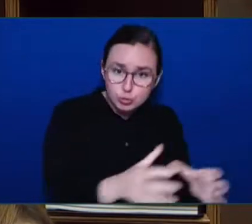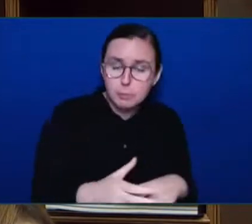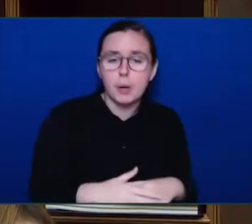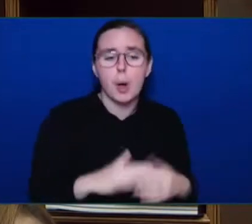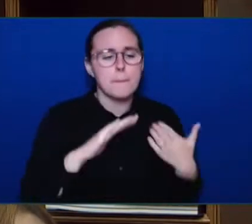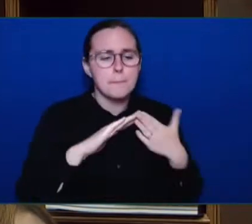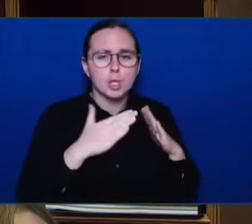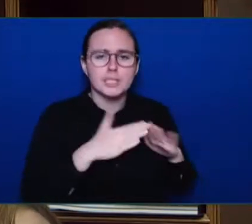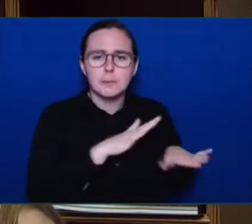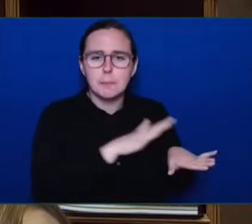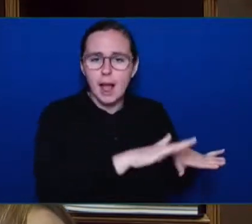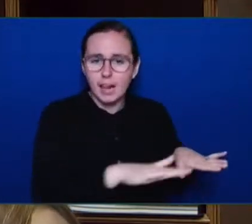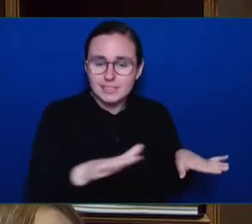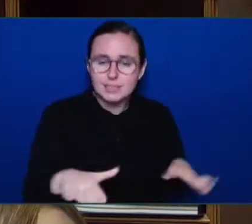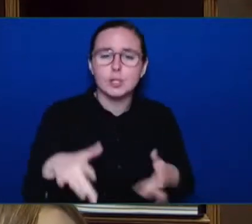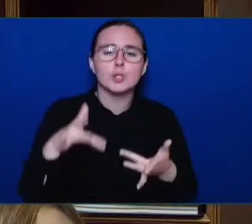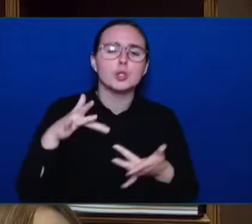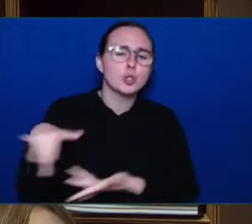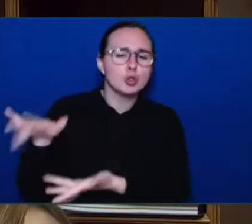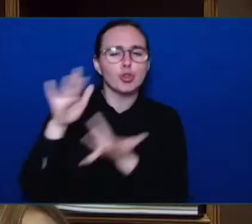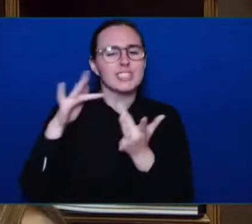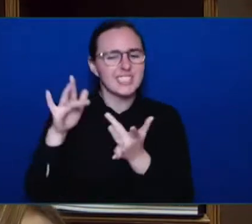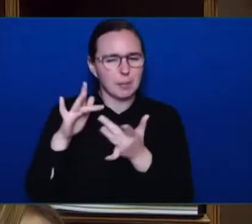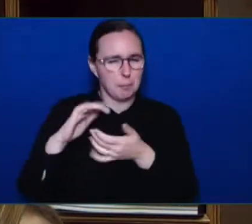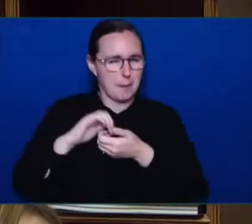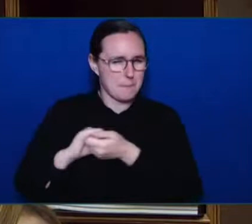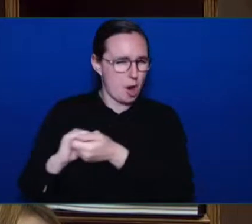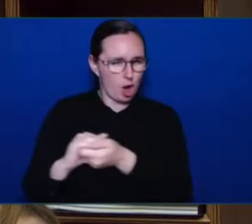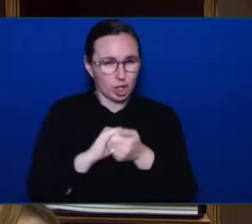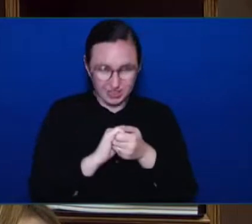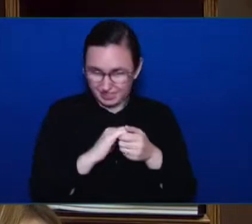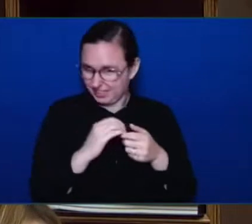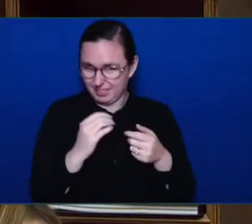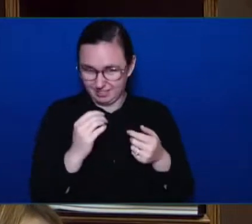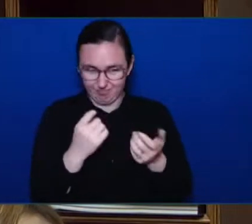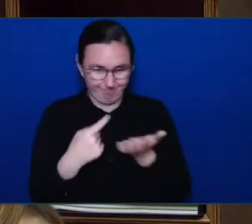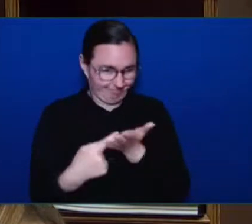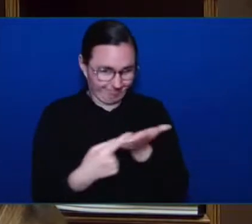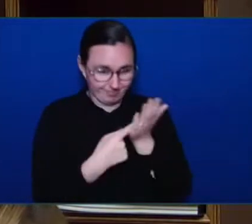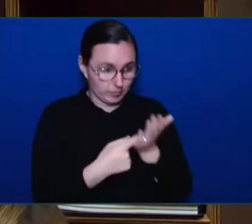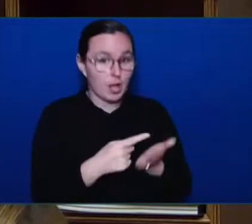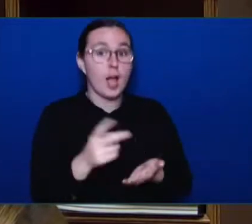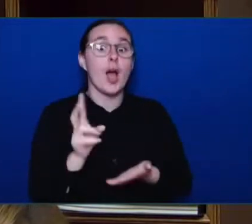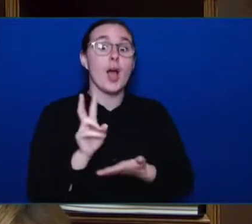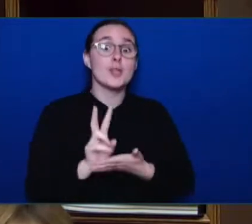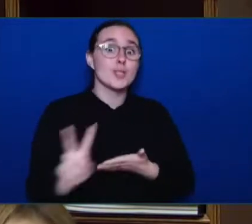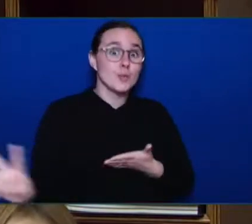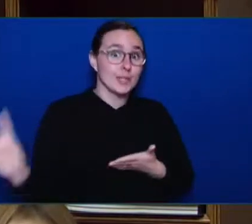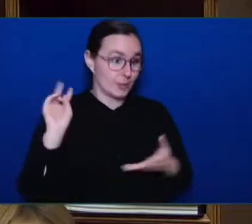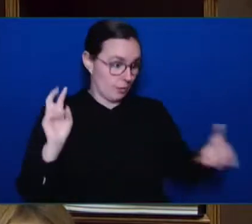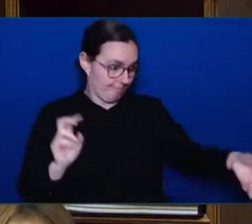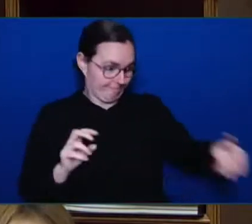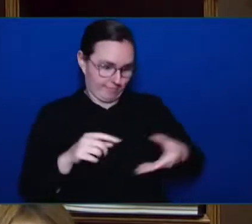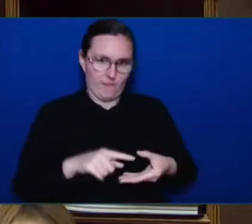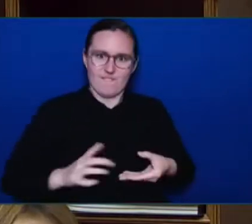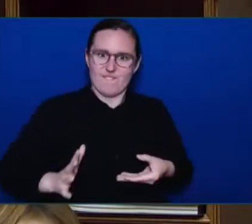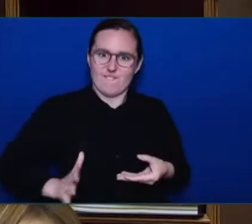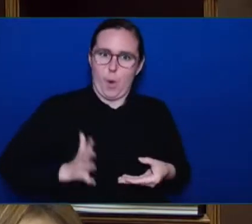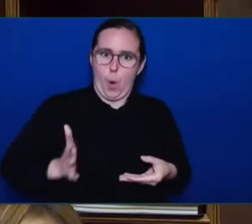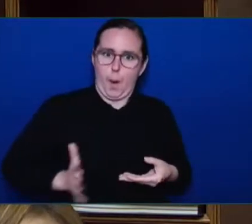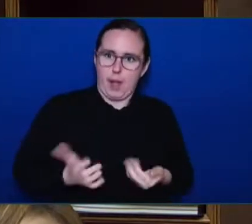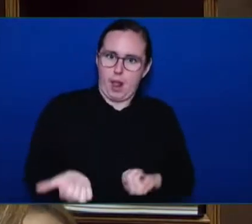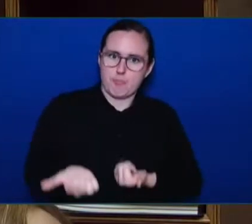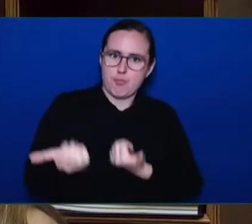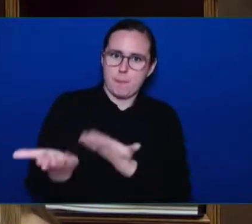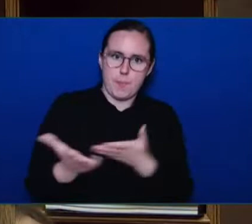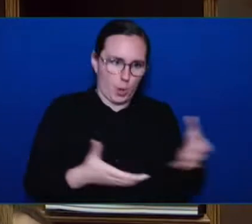past two weeks. Cabinet reviewed that proposal, and Cabinet made a decision that ultimately the